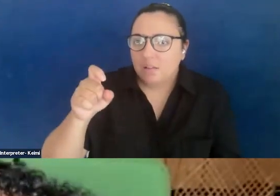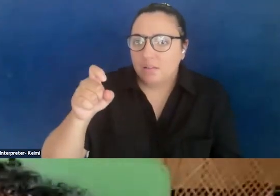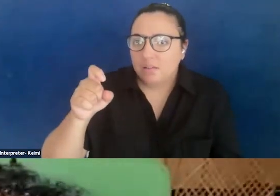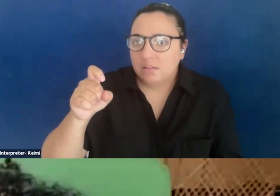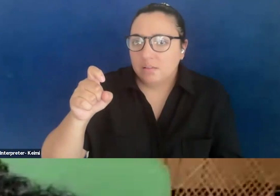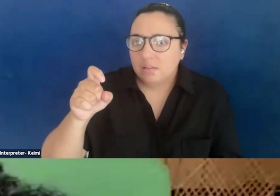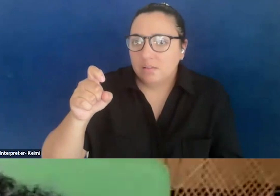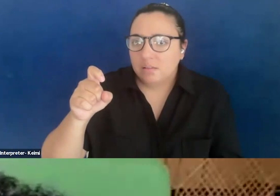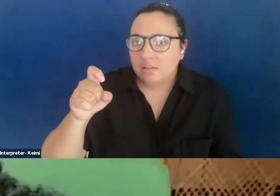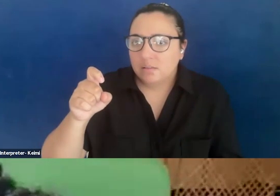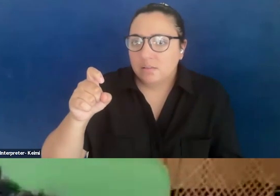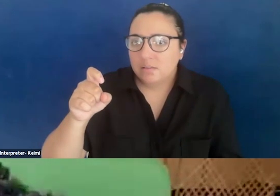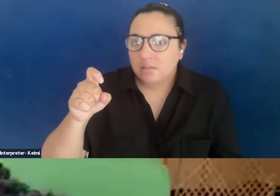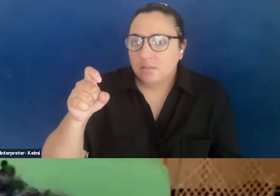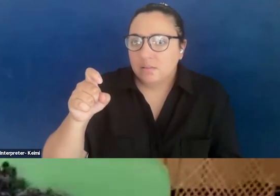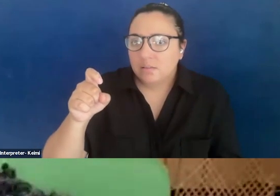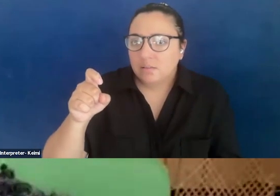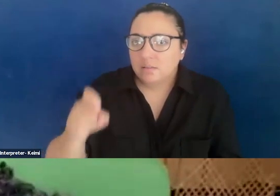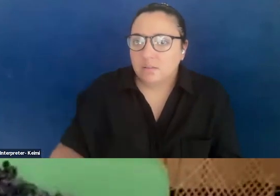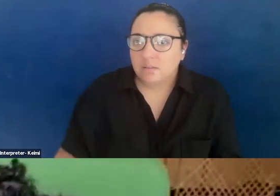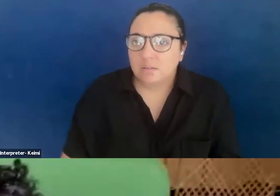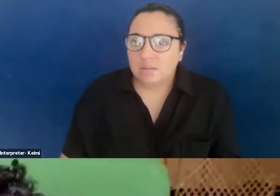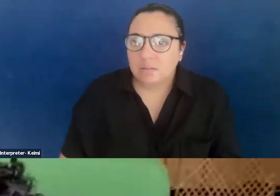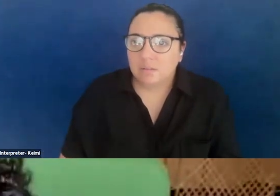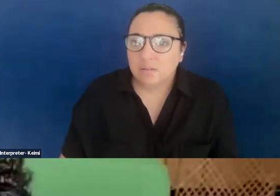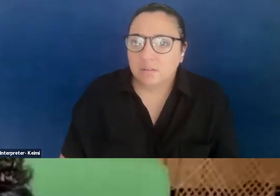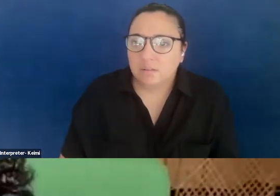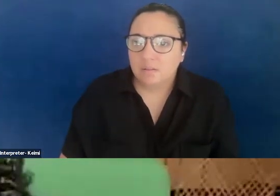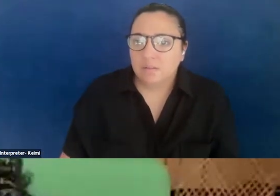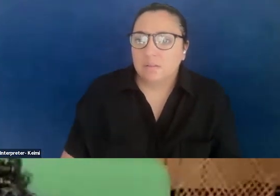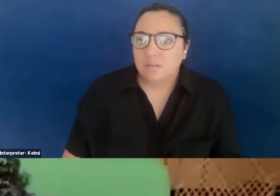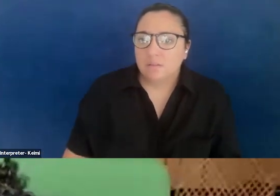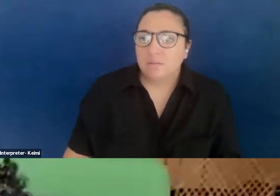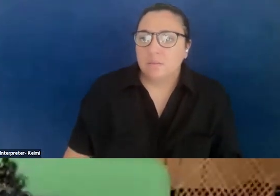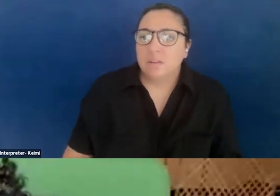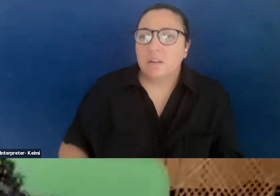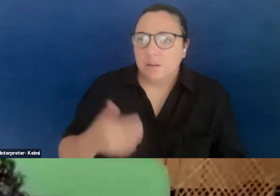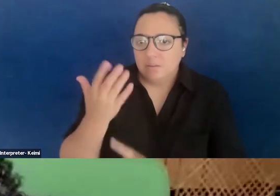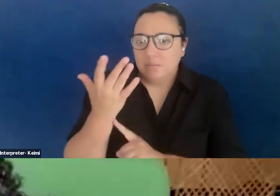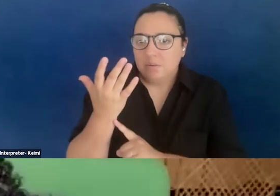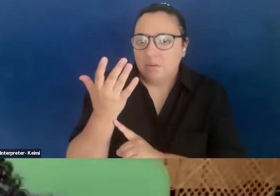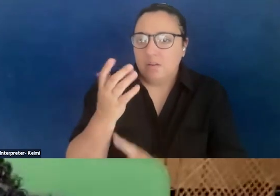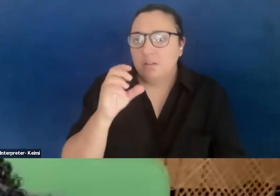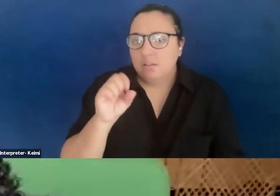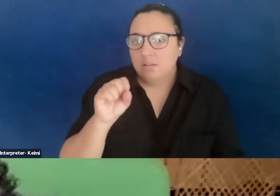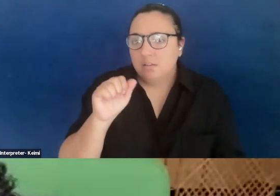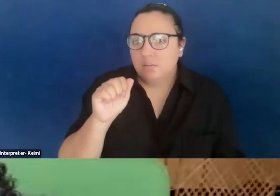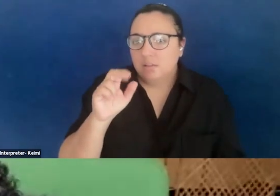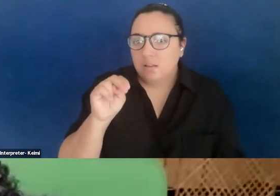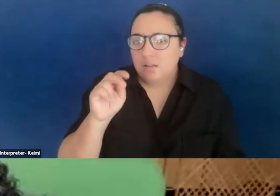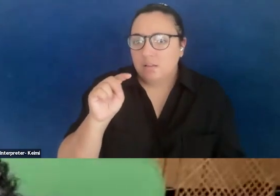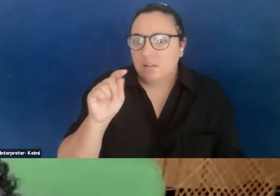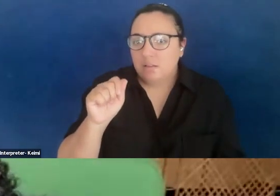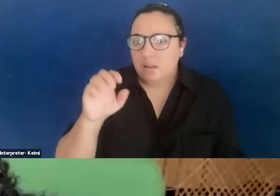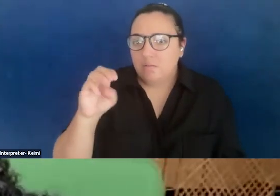Alex Luscher says, I was burning a Santa Muerte candle in hopes it would send protection, sending eSIMS,